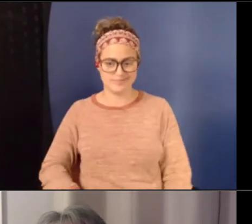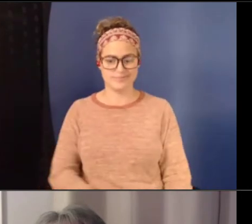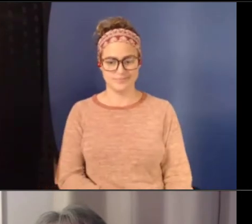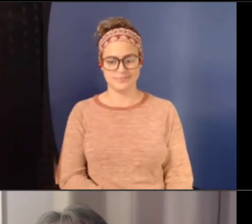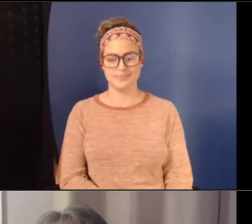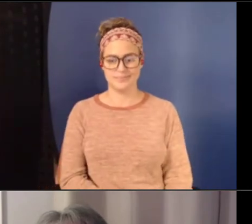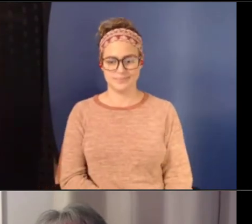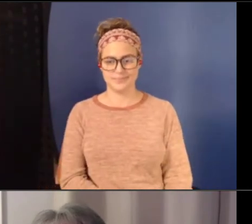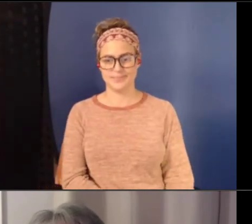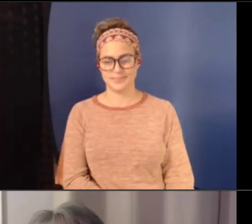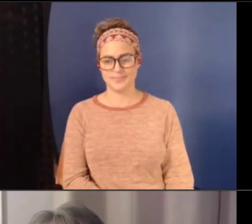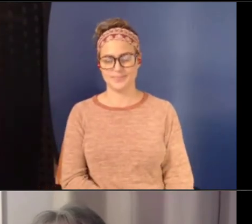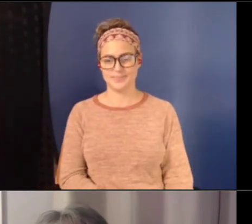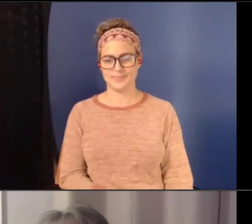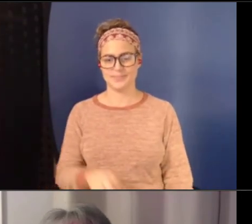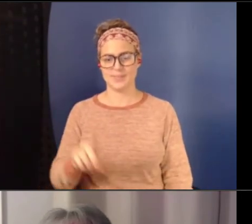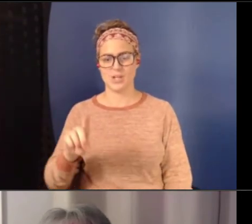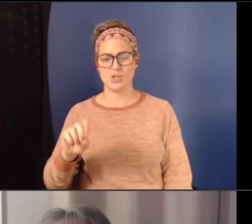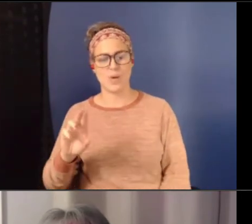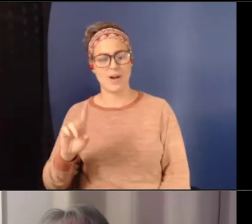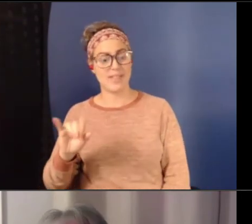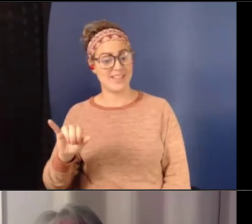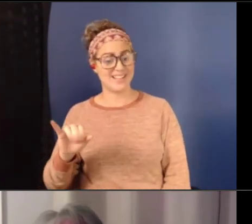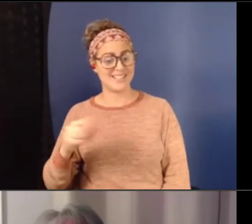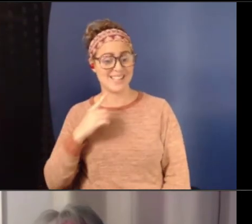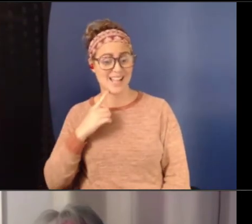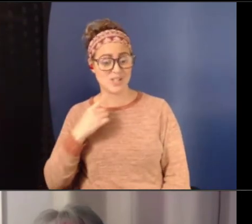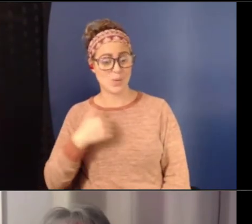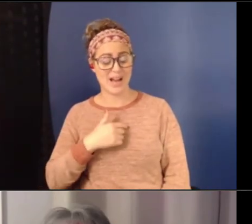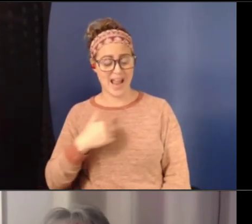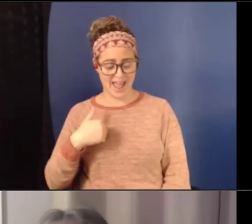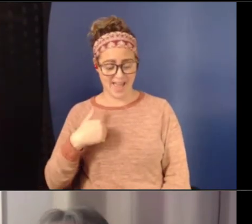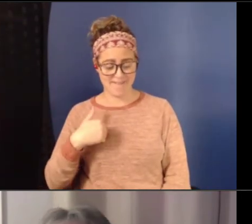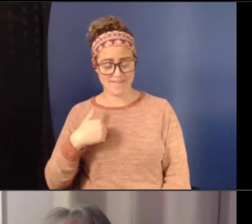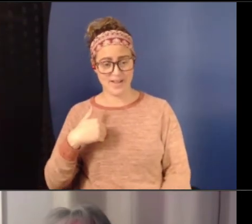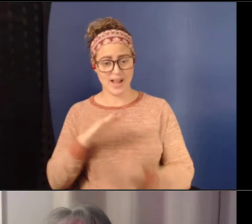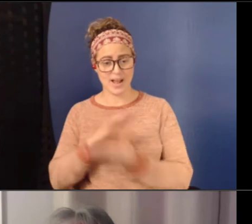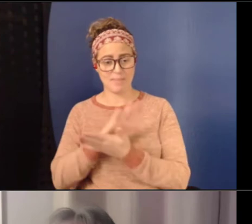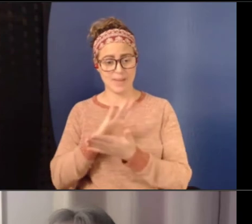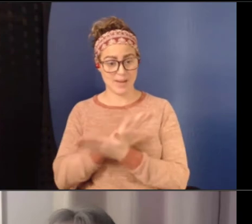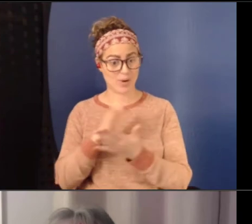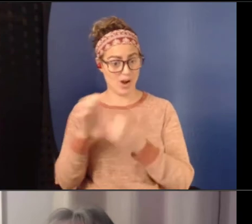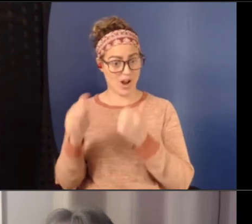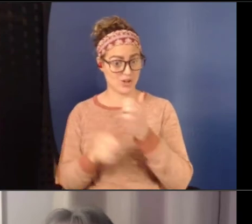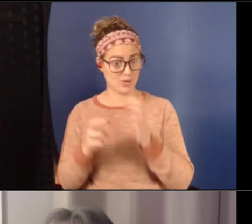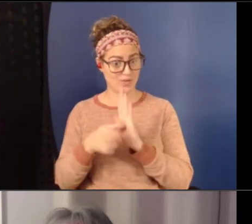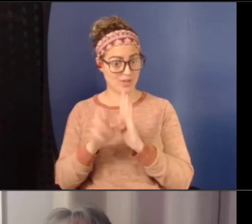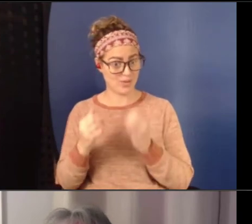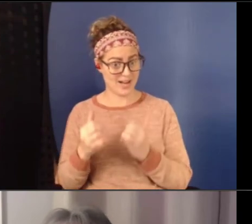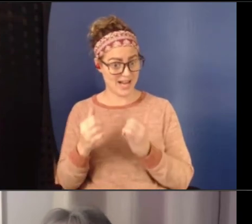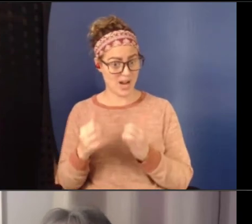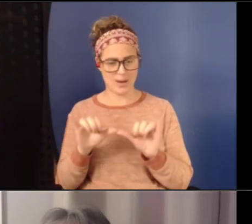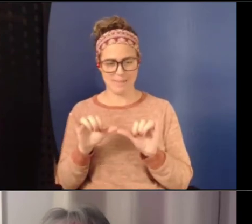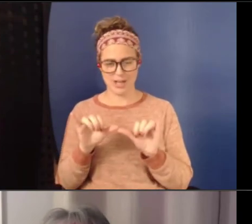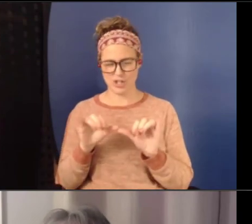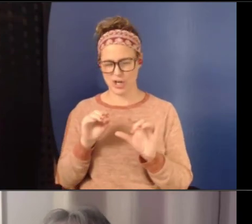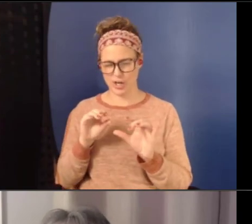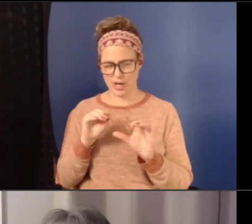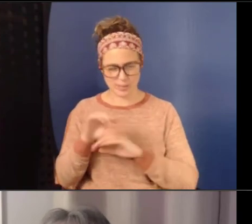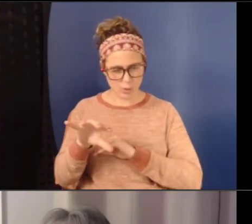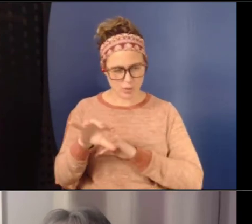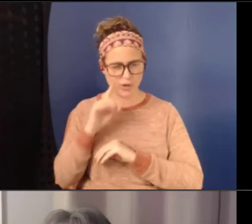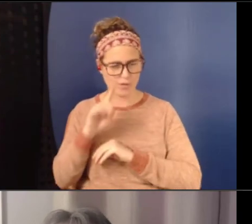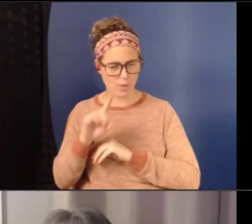Yeah. We just have a paper under review now where we measured adverse childhood experiences, including exposure to domestic violence,